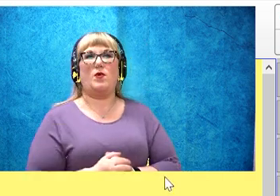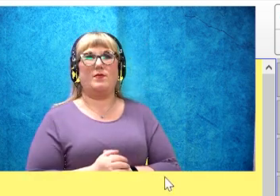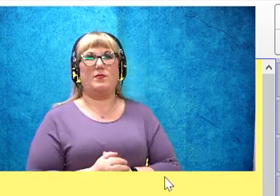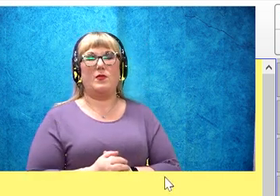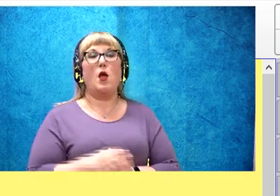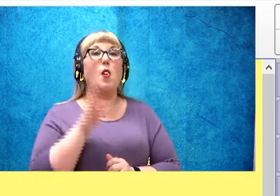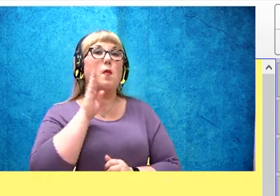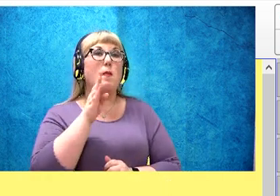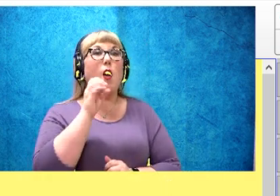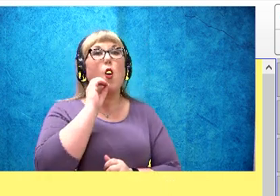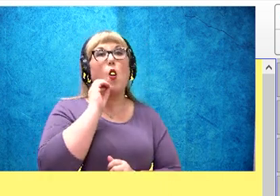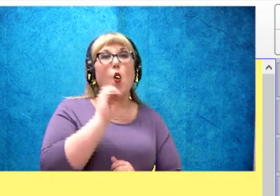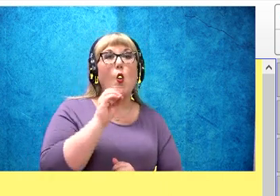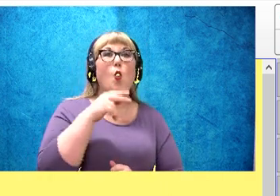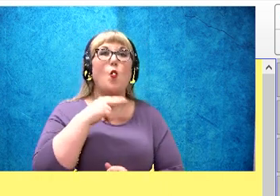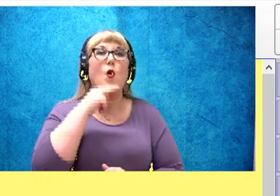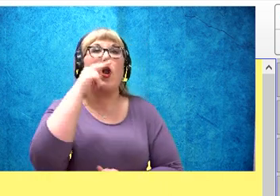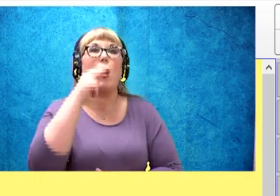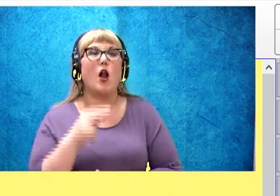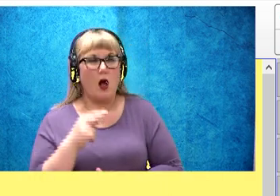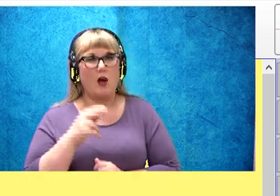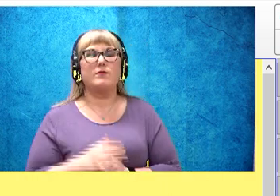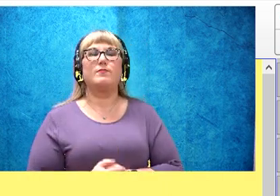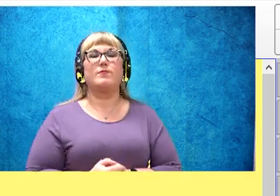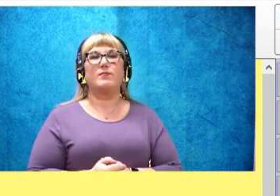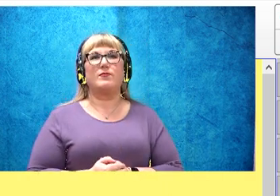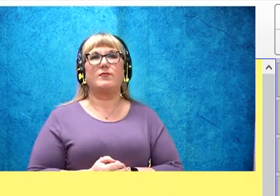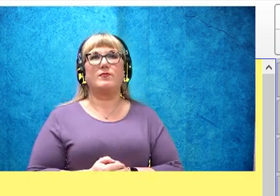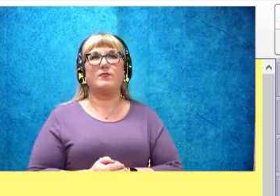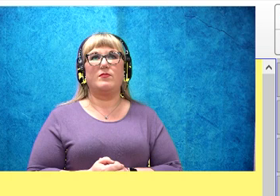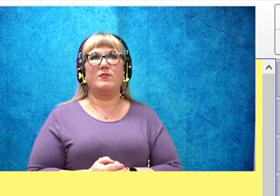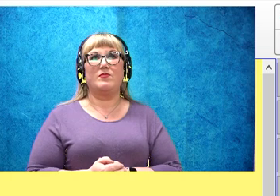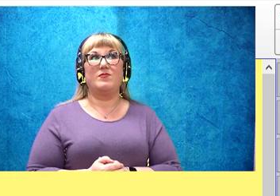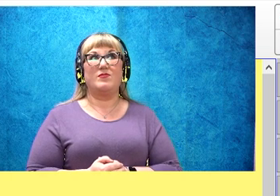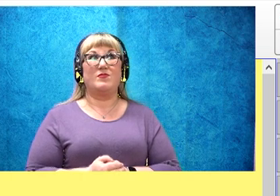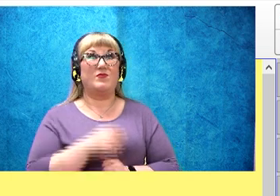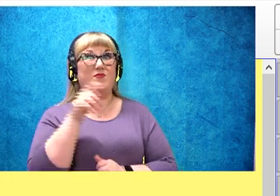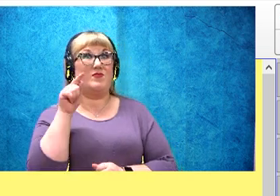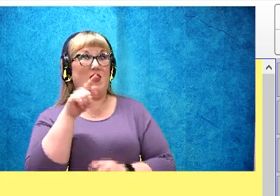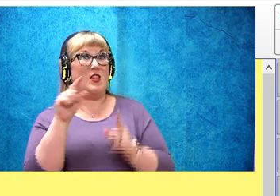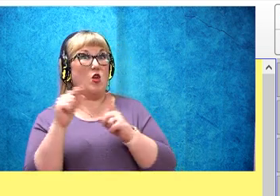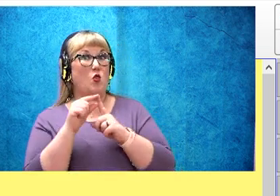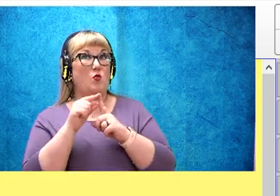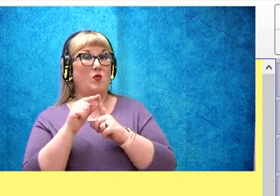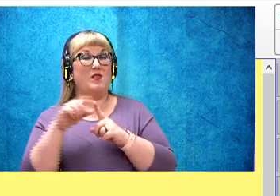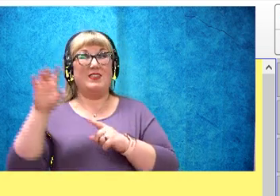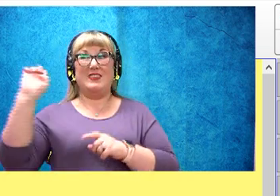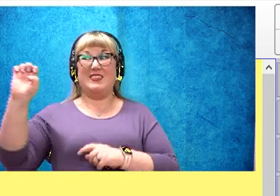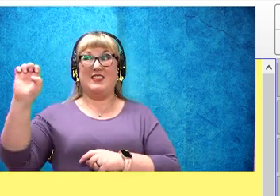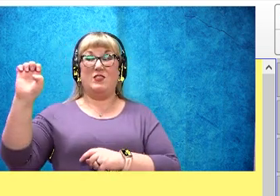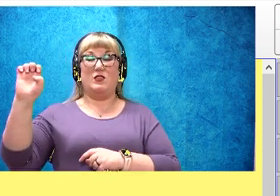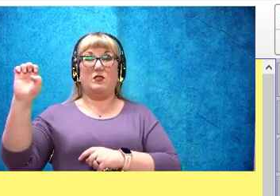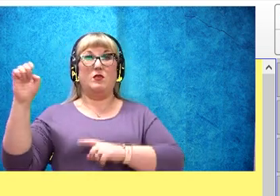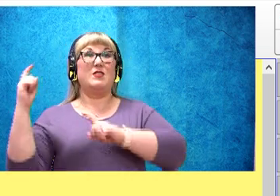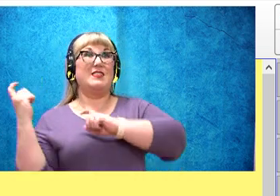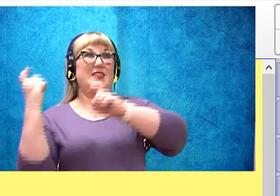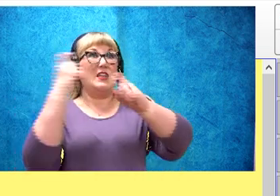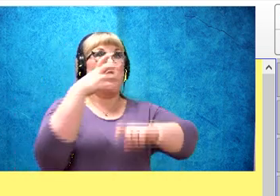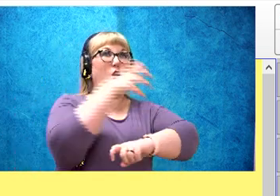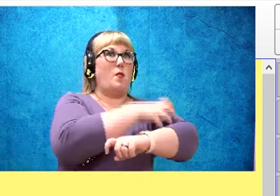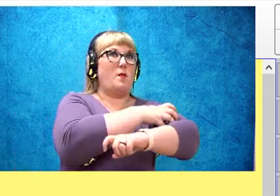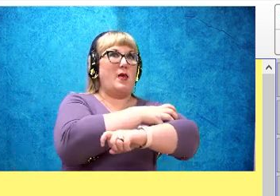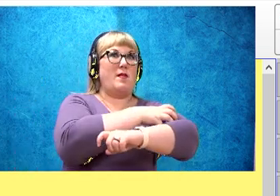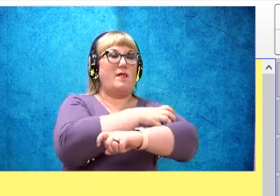You hear the vowel sound? Say its name. In this word, Magic E gives the power to the first